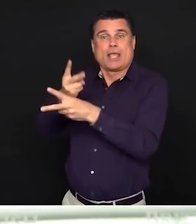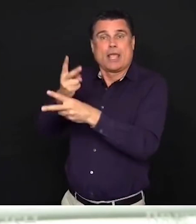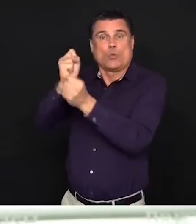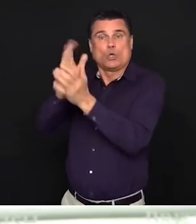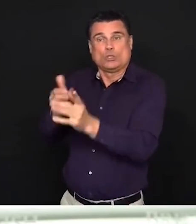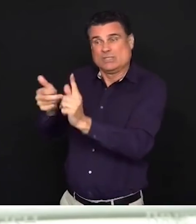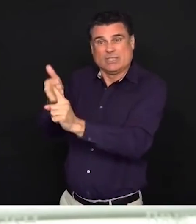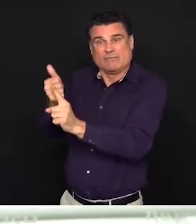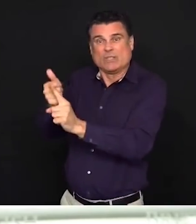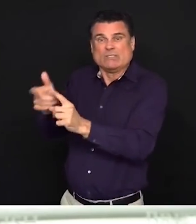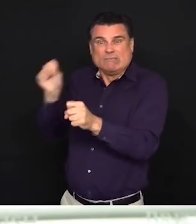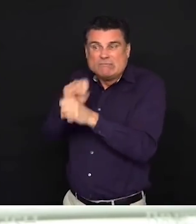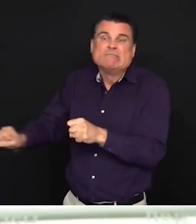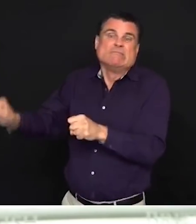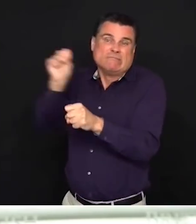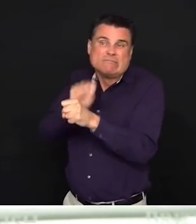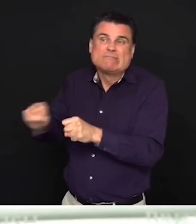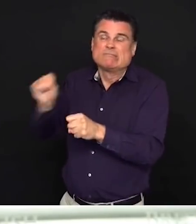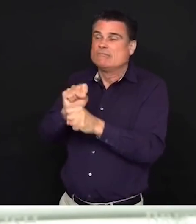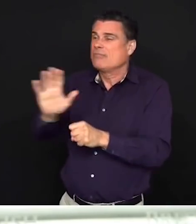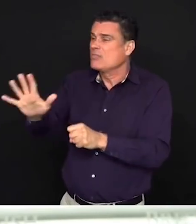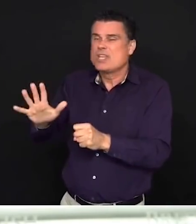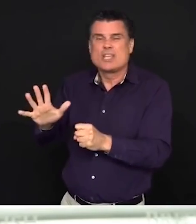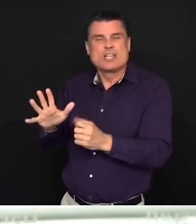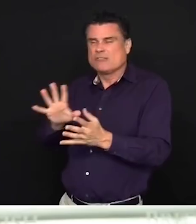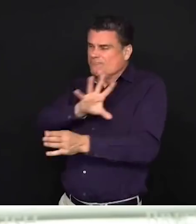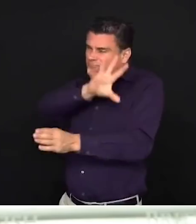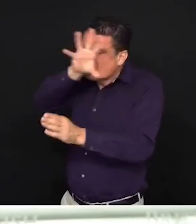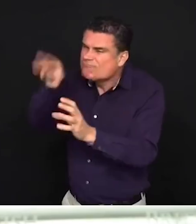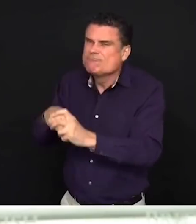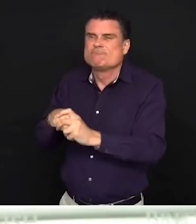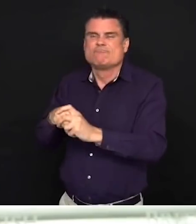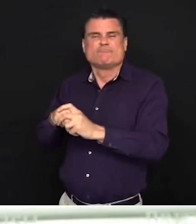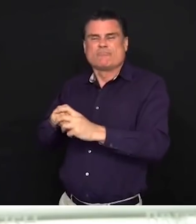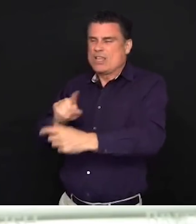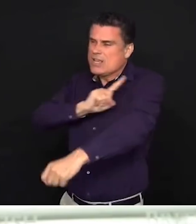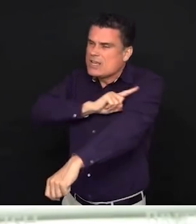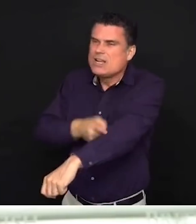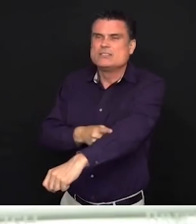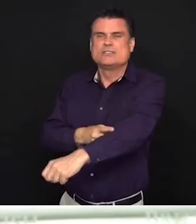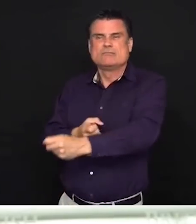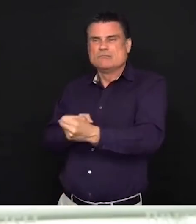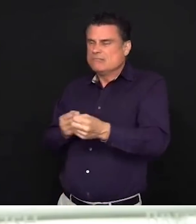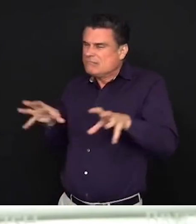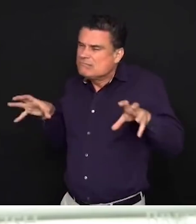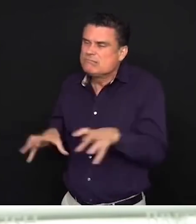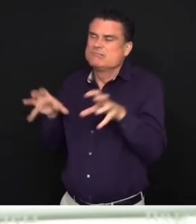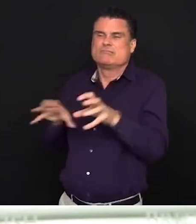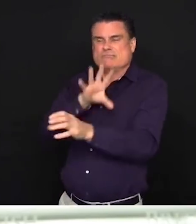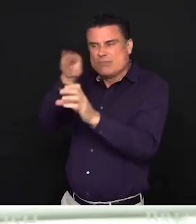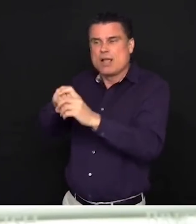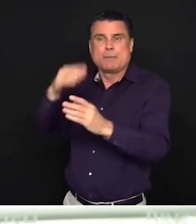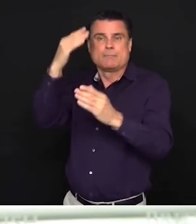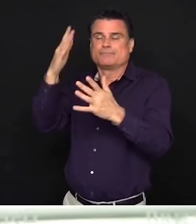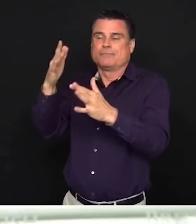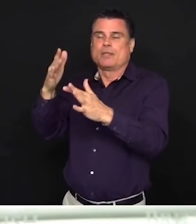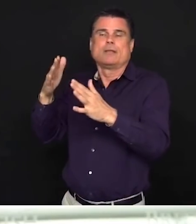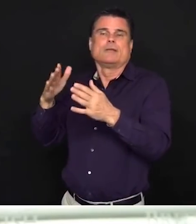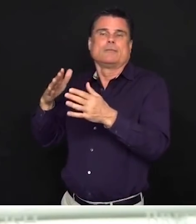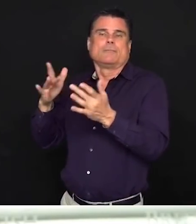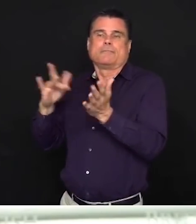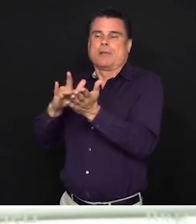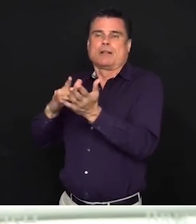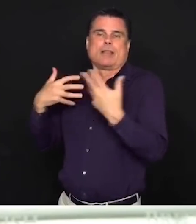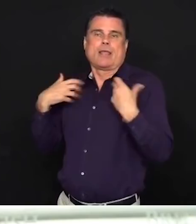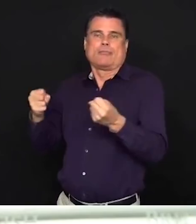the growing and the changing mental health needs in our communities. But they cannot keep pace with the increasing demands for help. And that's why we're